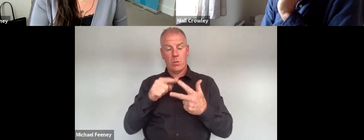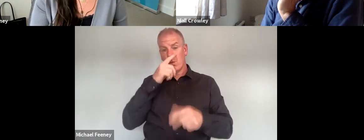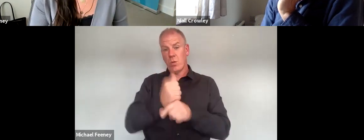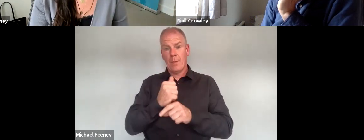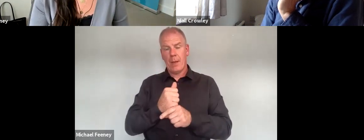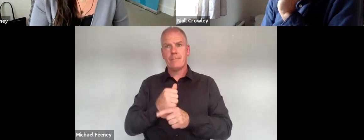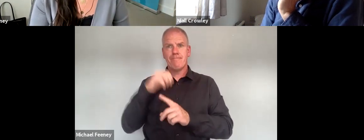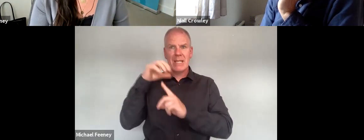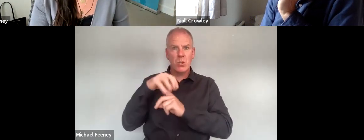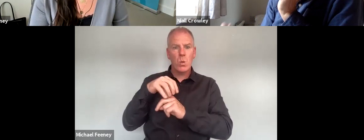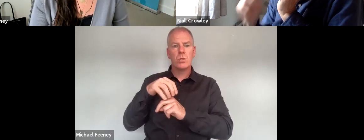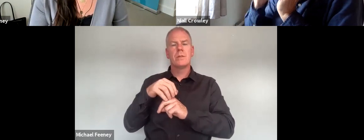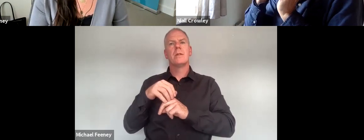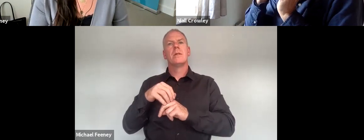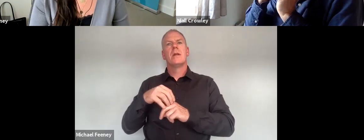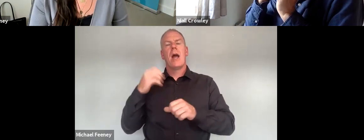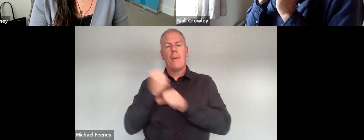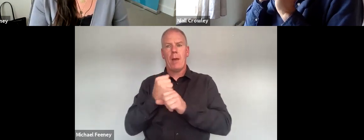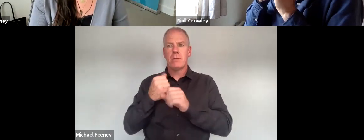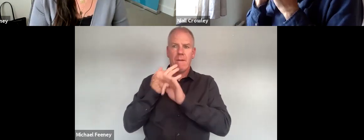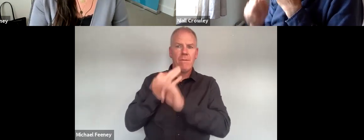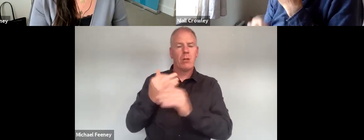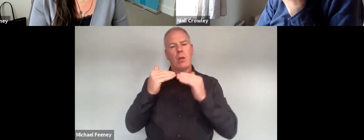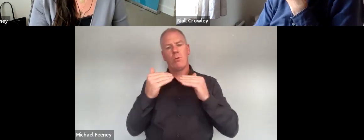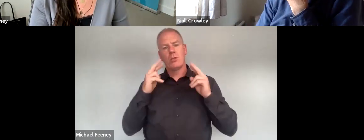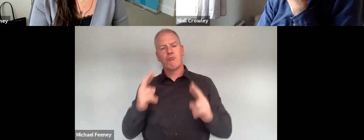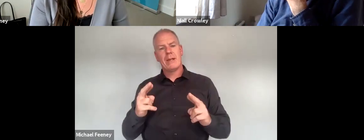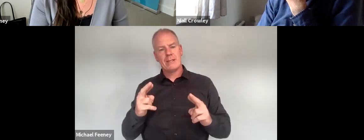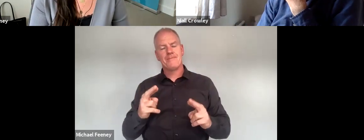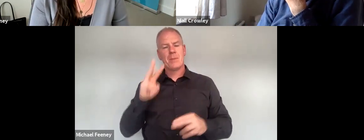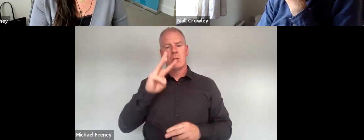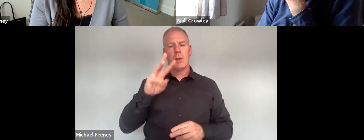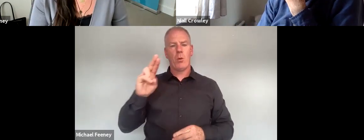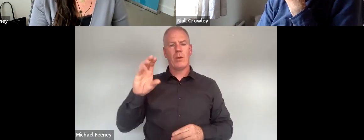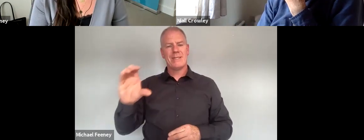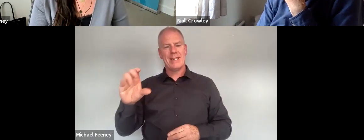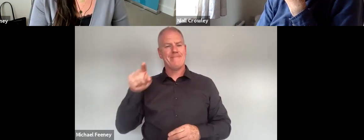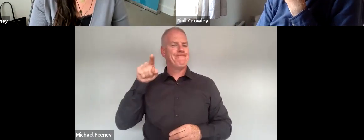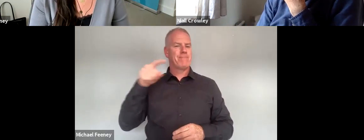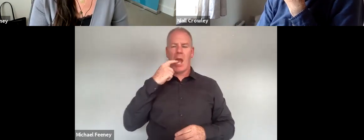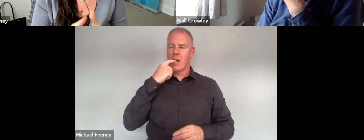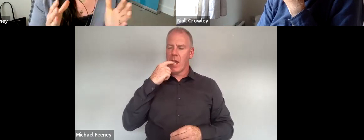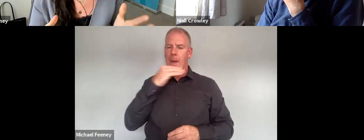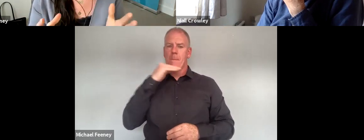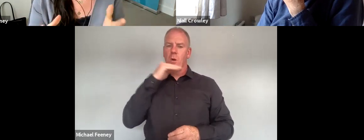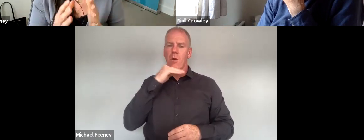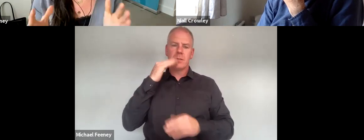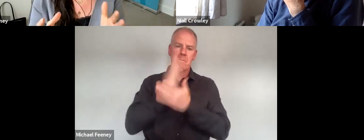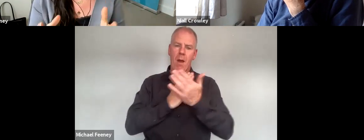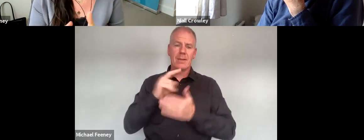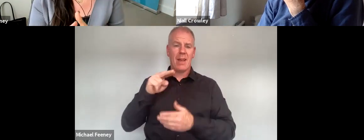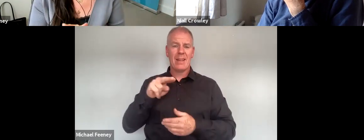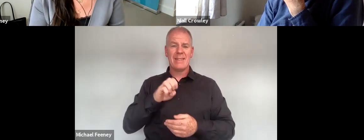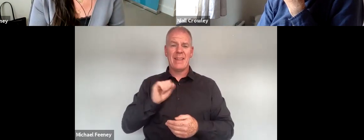which facilitate the vindication of equality rights obviously the Workplace Relations Commission is a critical part of that and Neil also